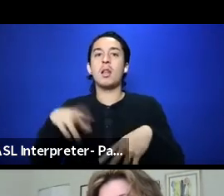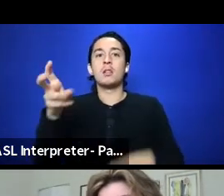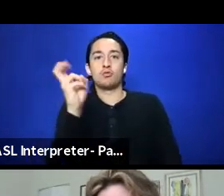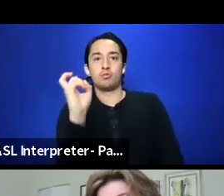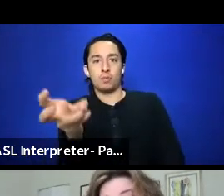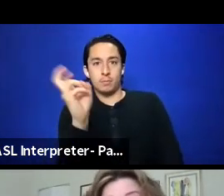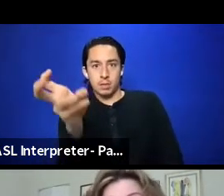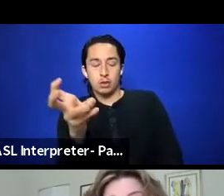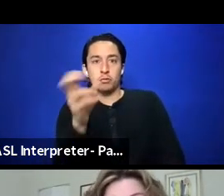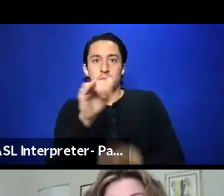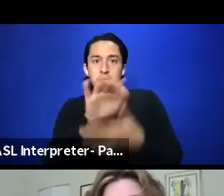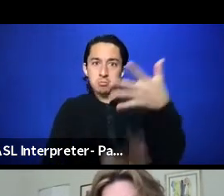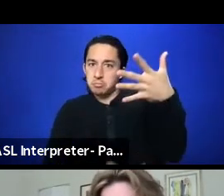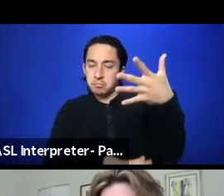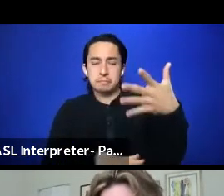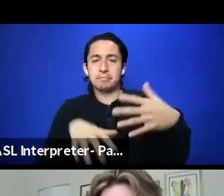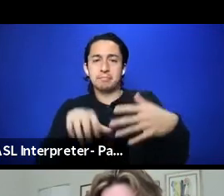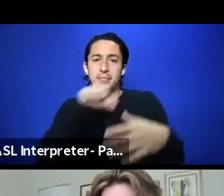right? it.